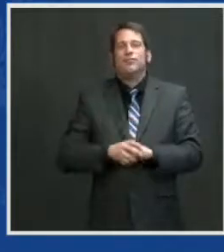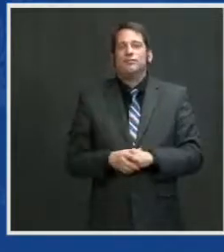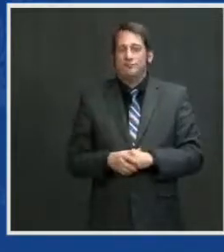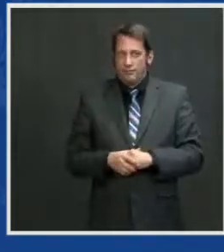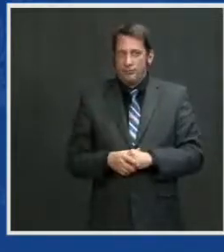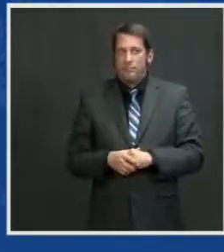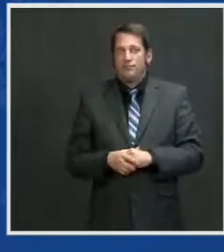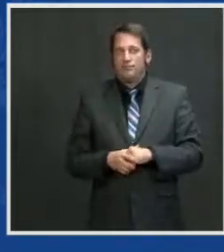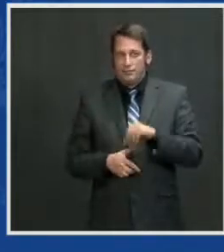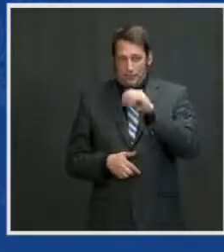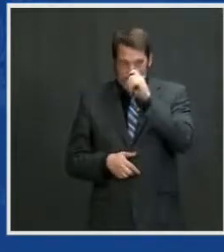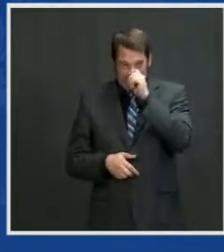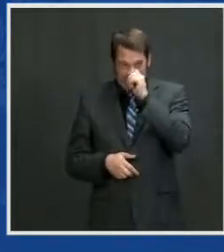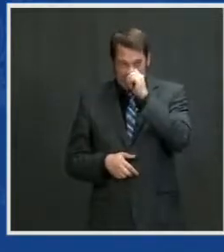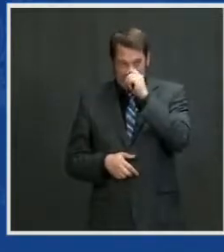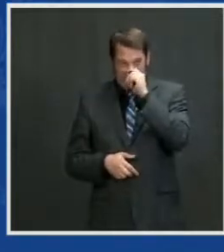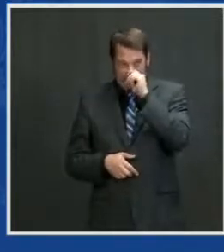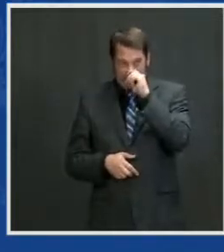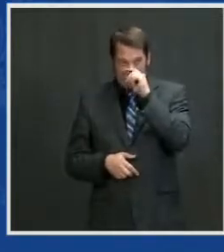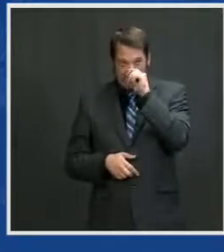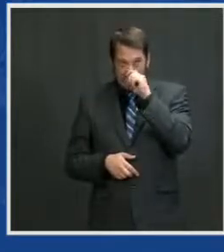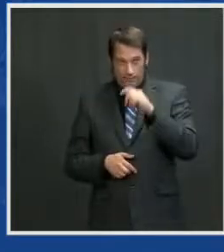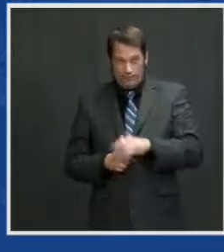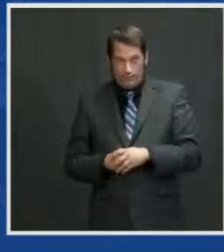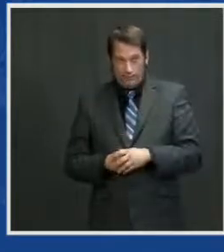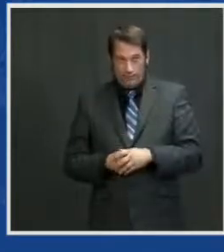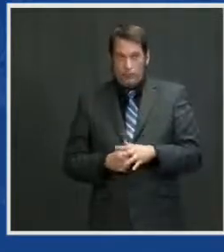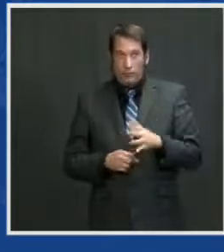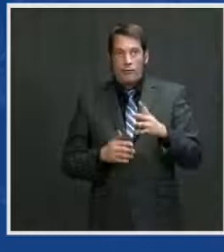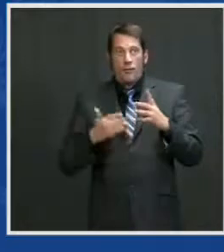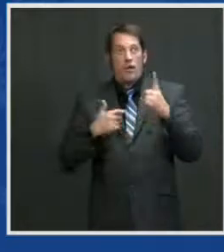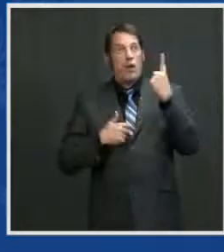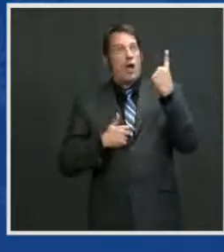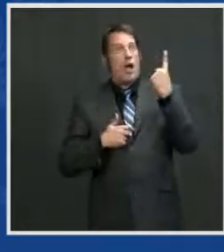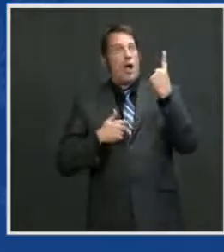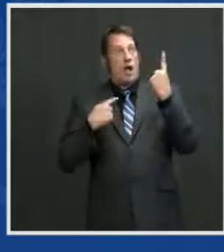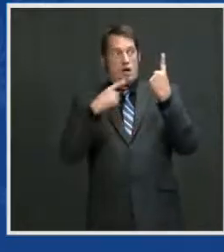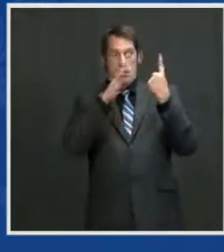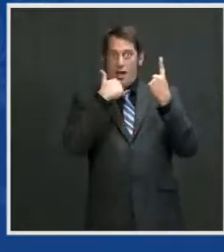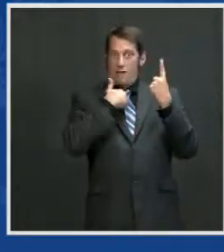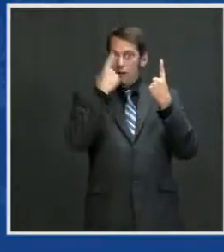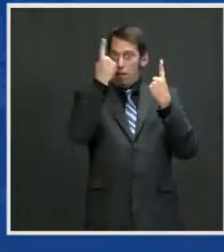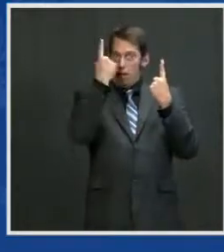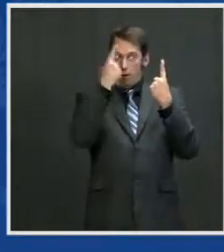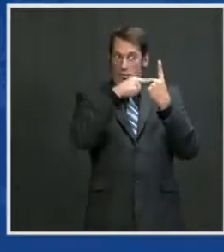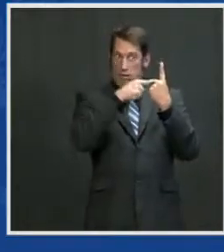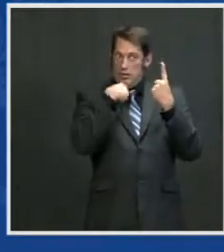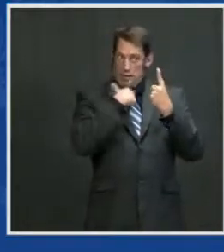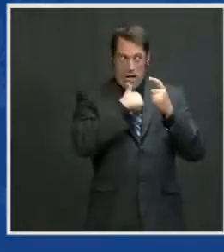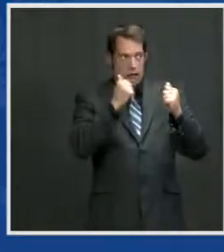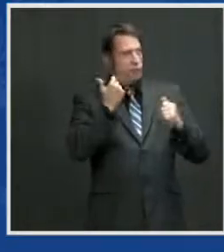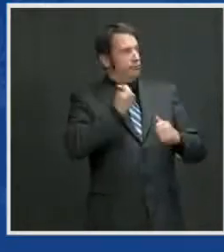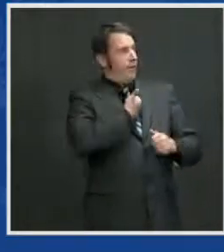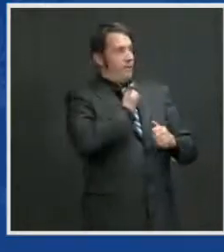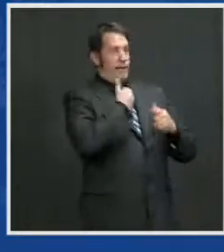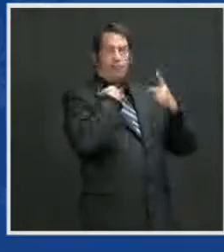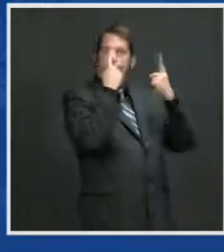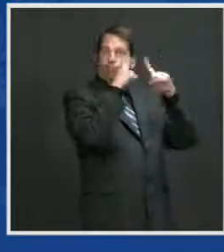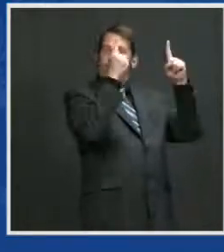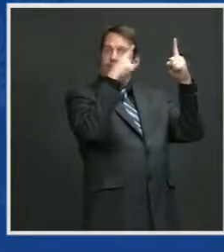America's competence to accomplish when we do it together, when we do it as one people.